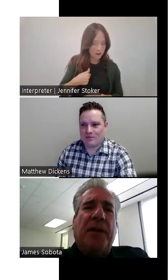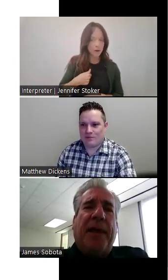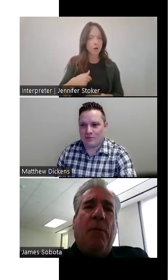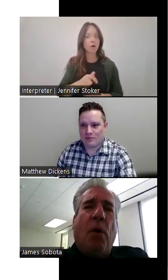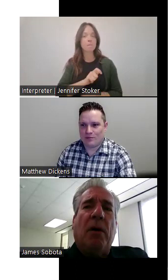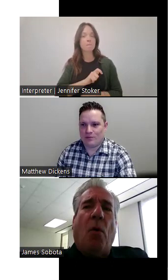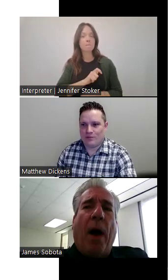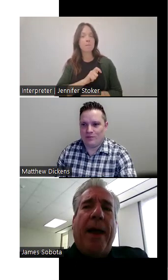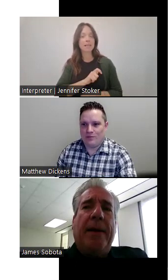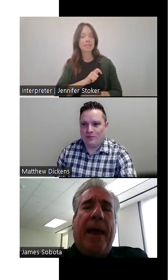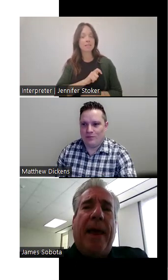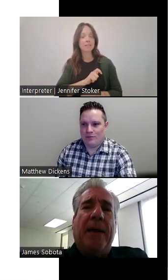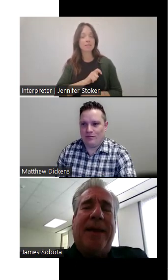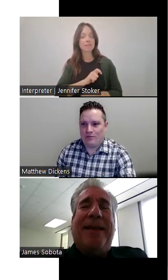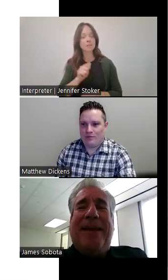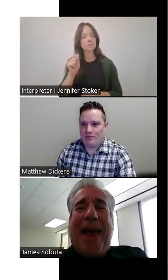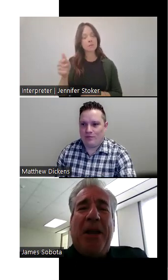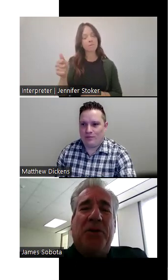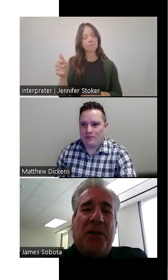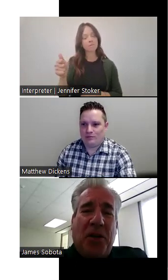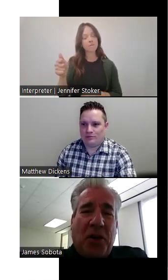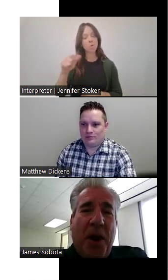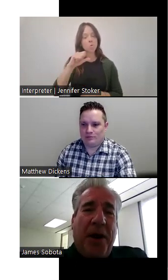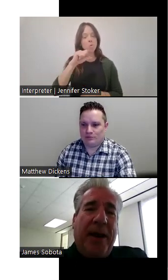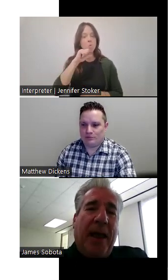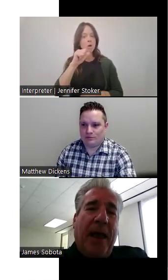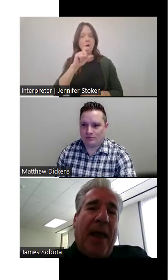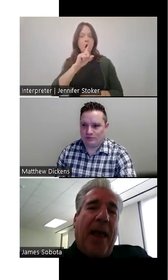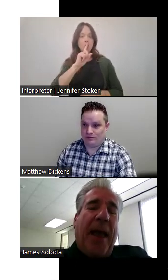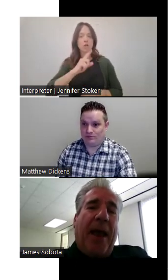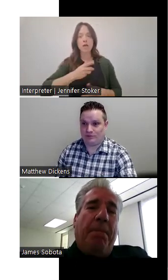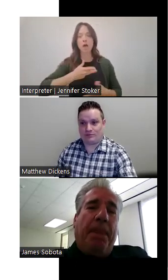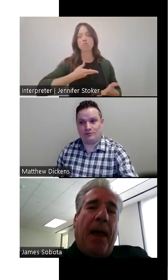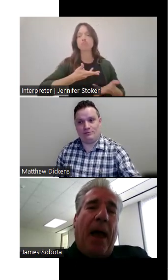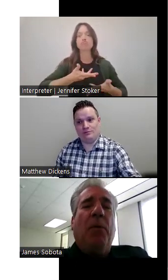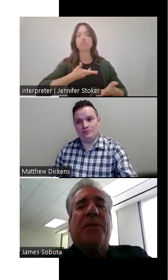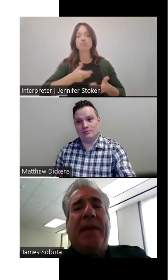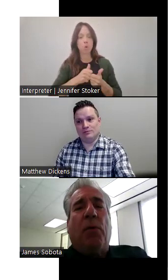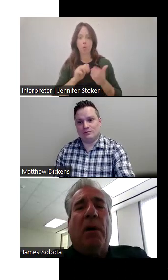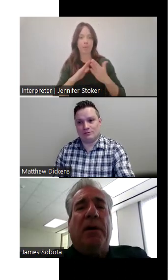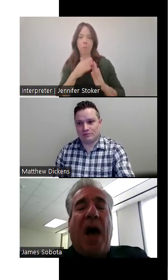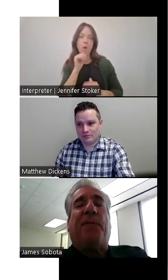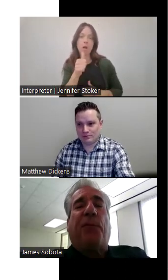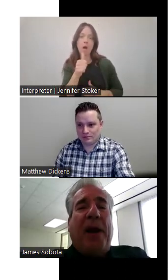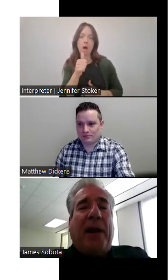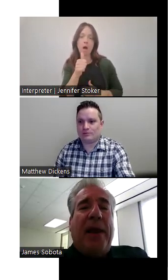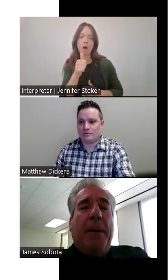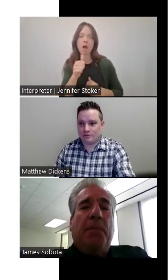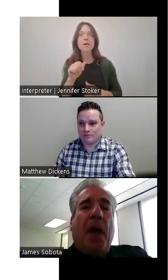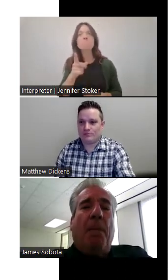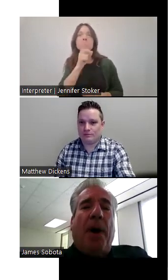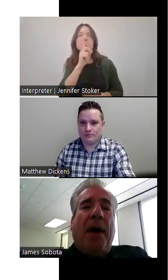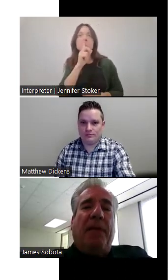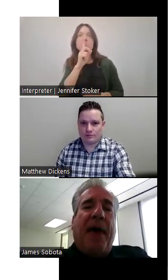officers, they weren't quite as engaged into the community. And I wouldn't say they were not friendly,